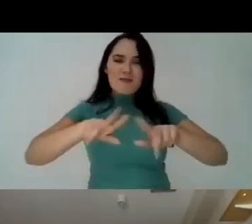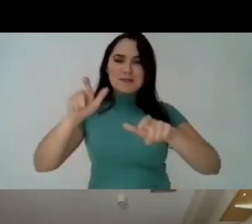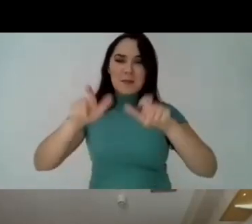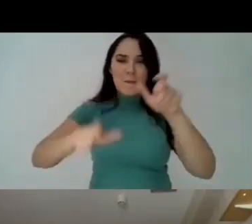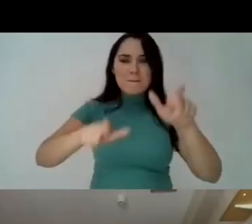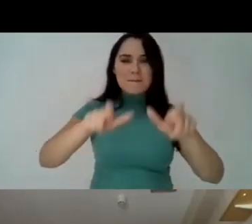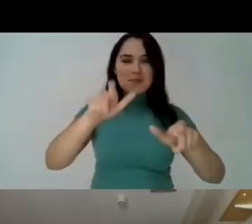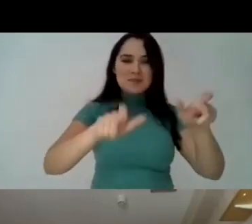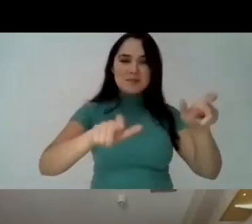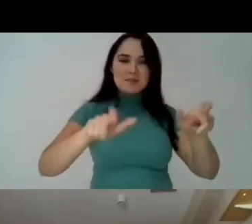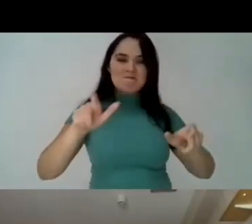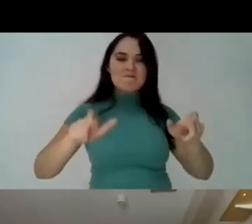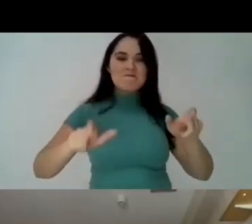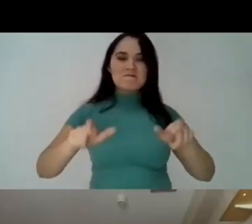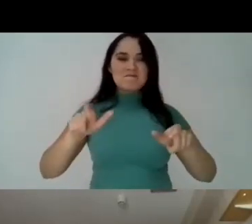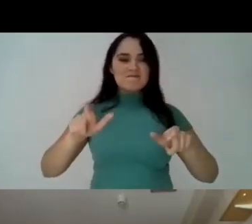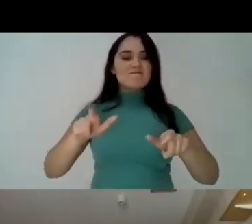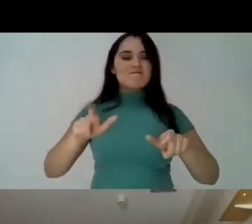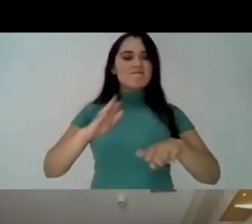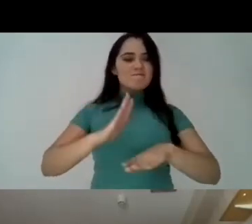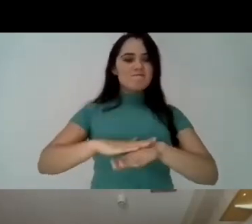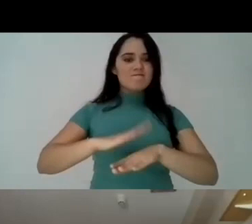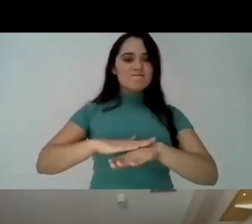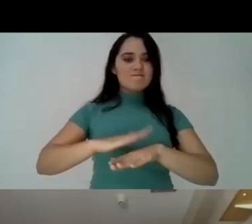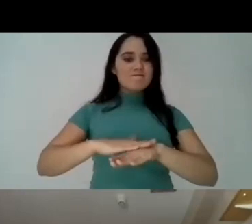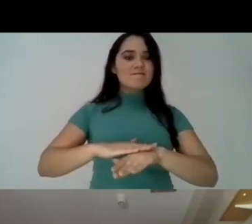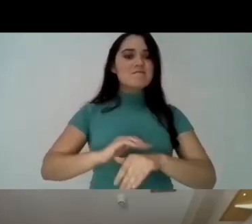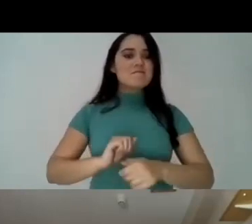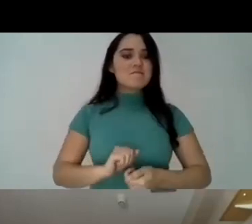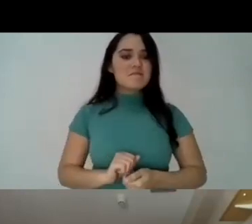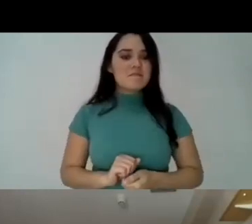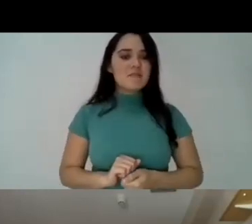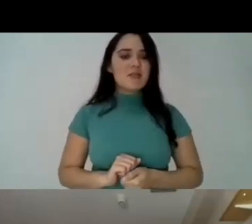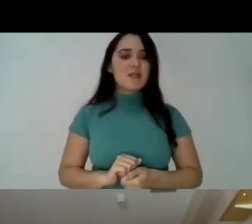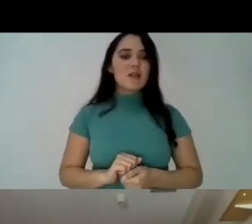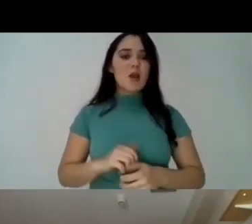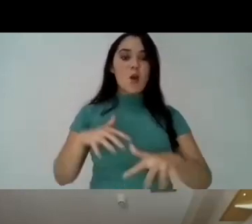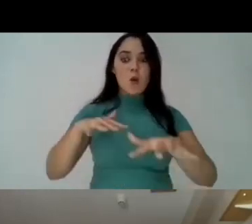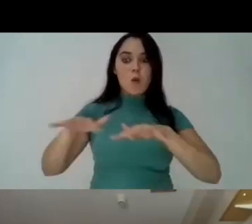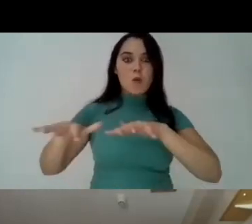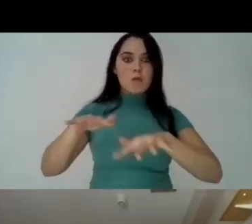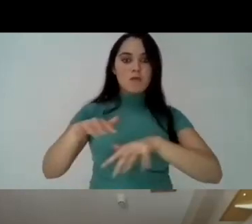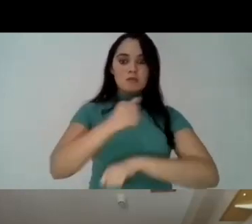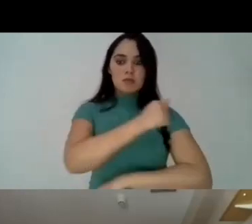talking about this being very active in this area